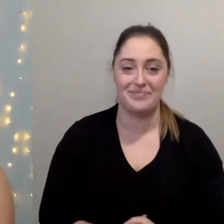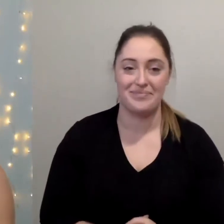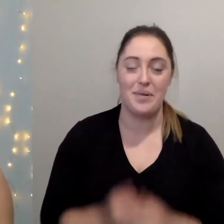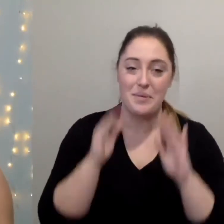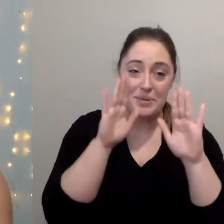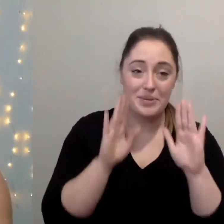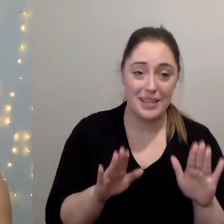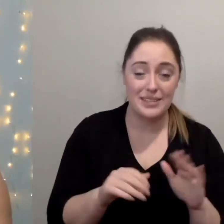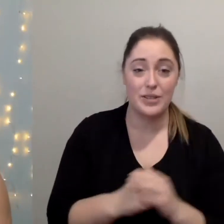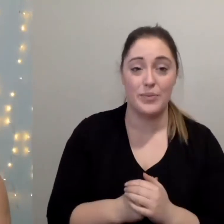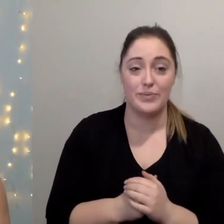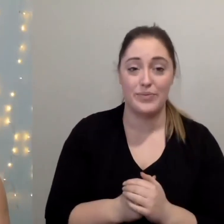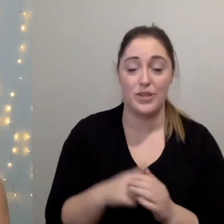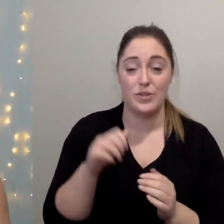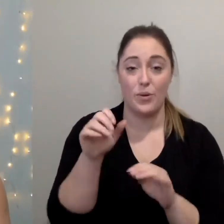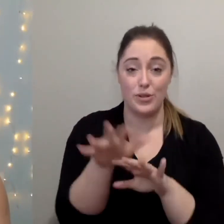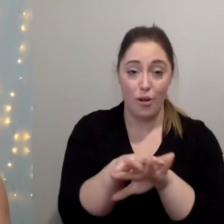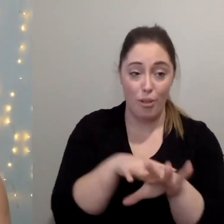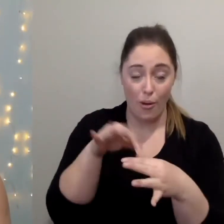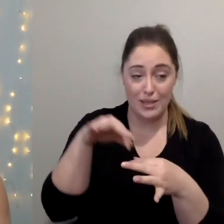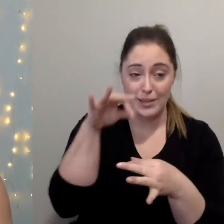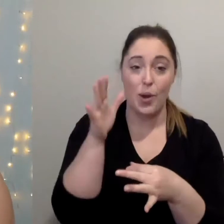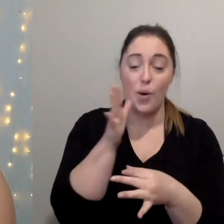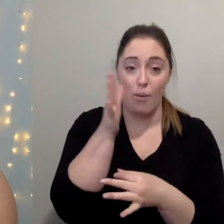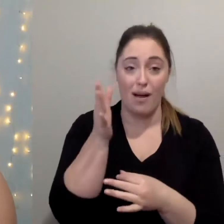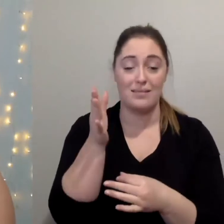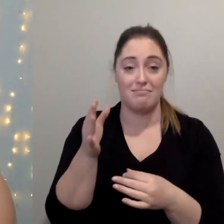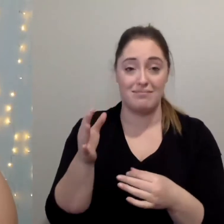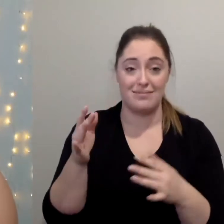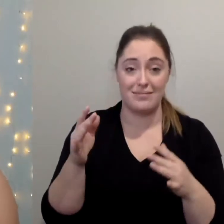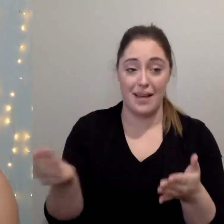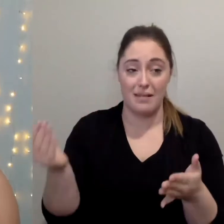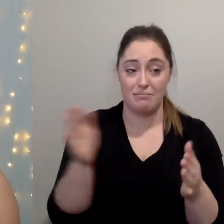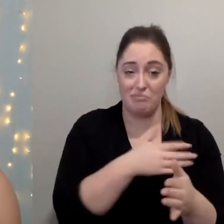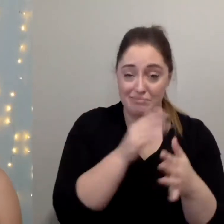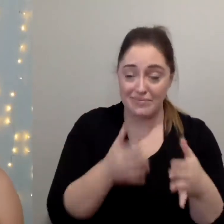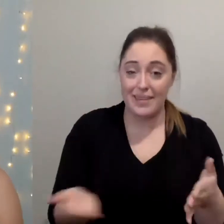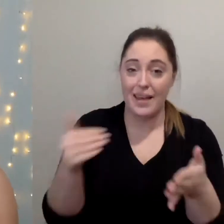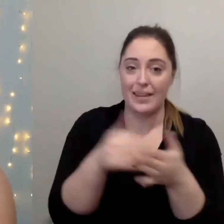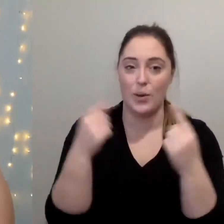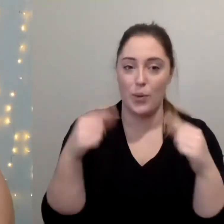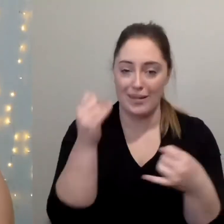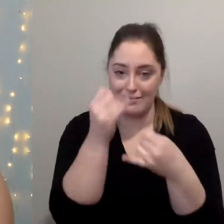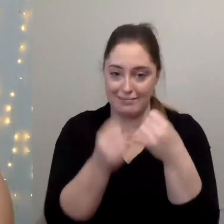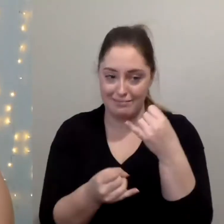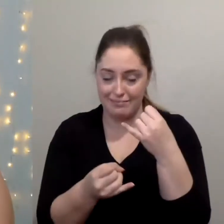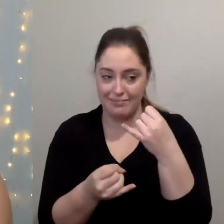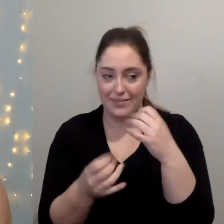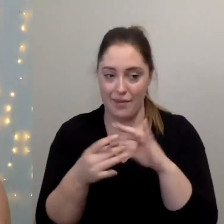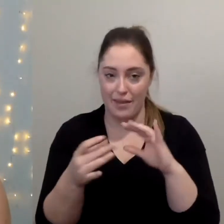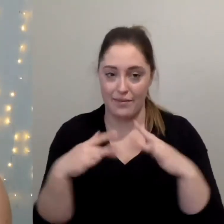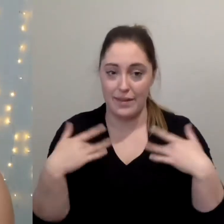from slow spirit again at the end of our event so make sure to stand for that March's global theme is